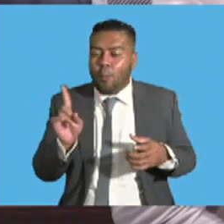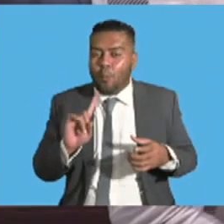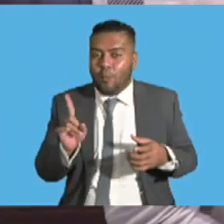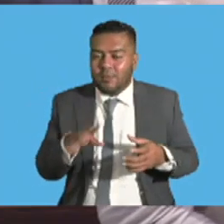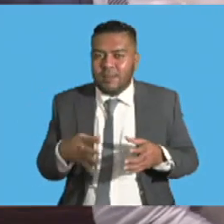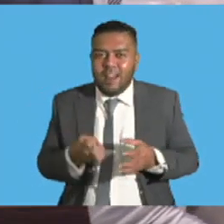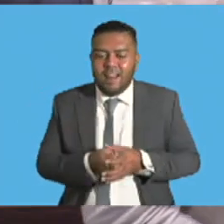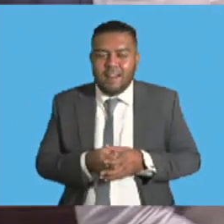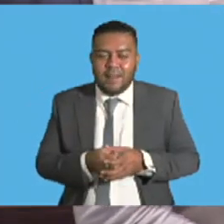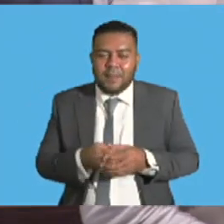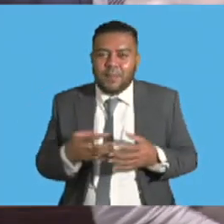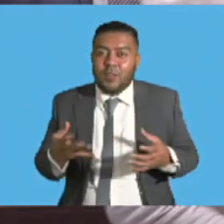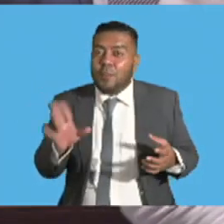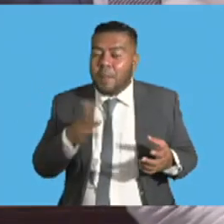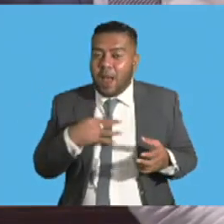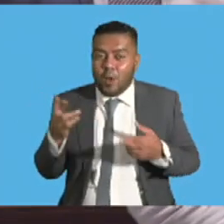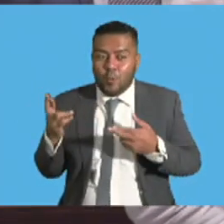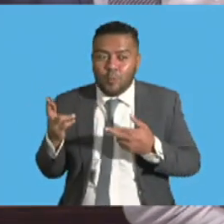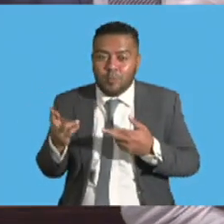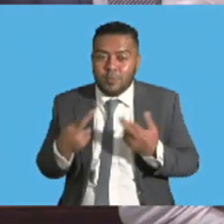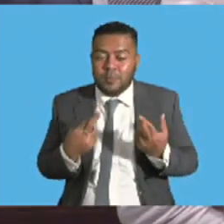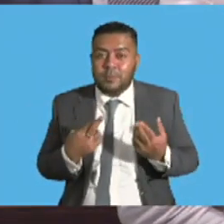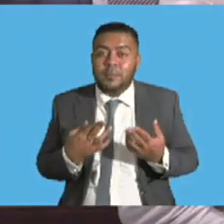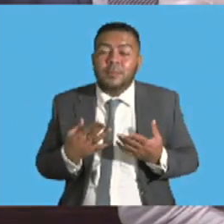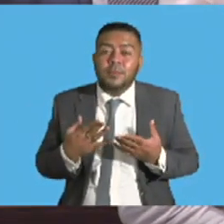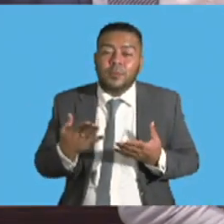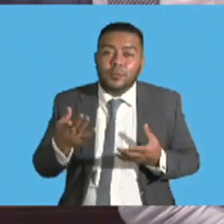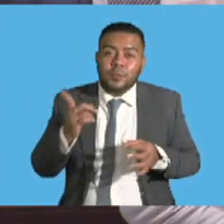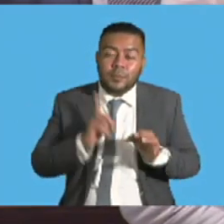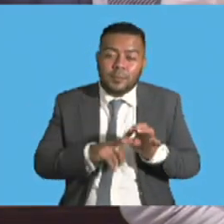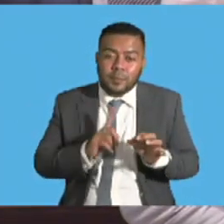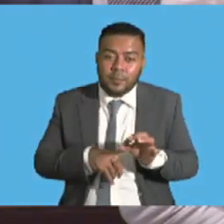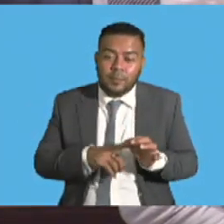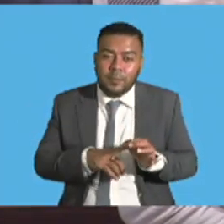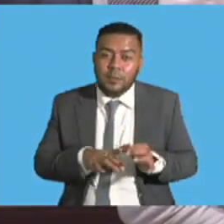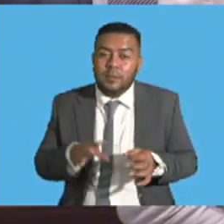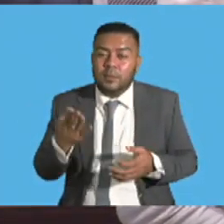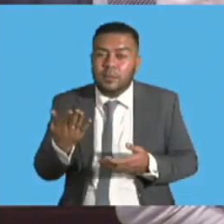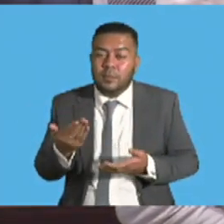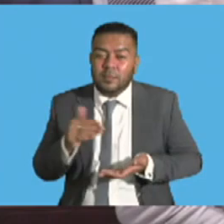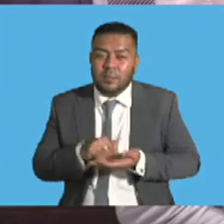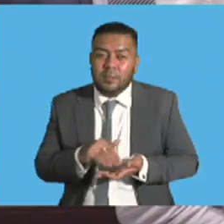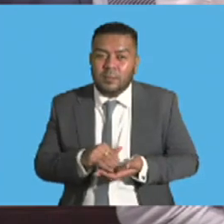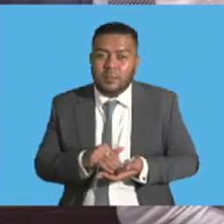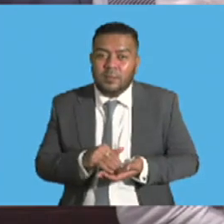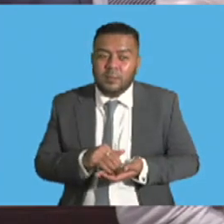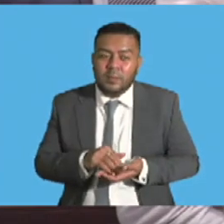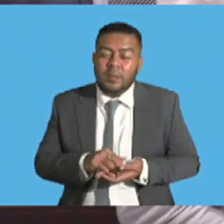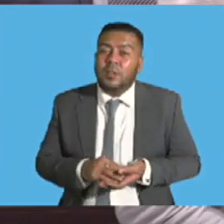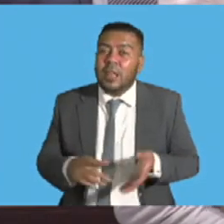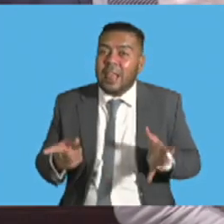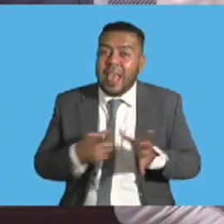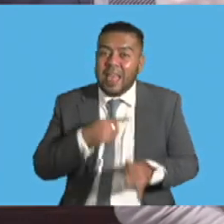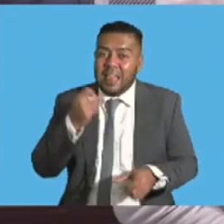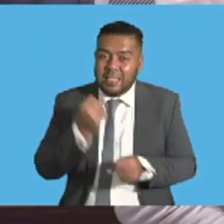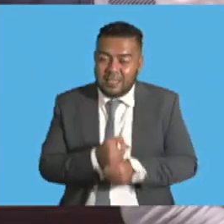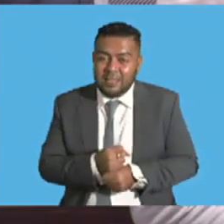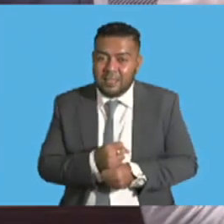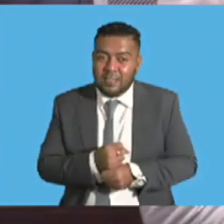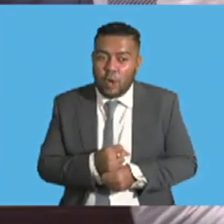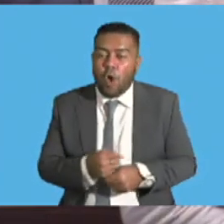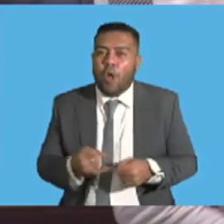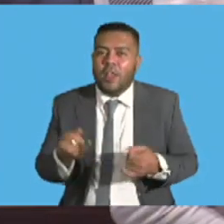-led. So my response to this question will actually add to the response given by the Honourable Attorney General on the